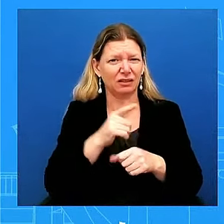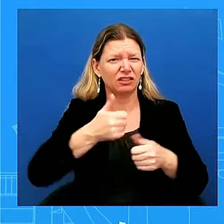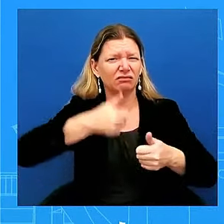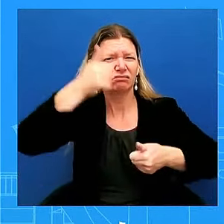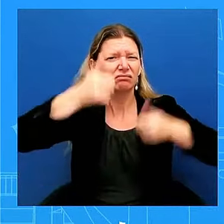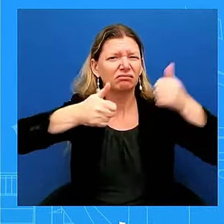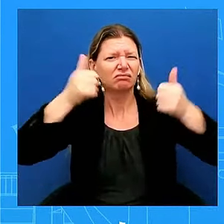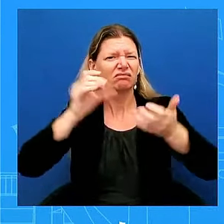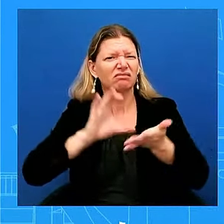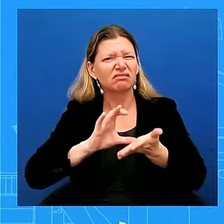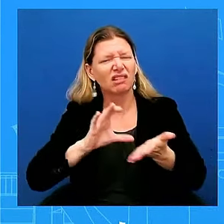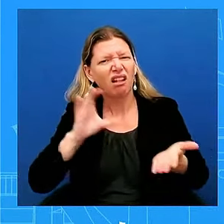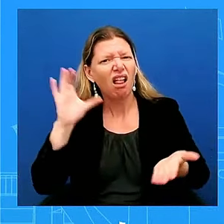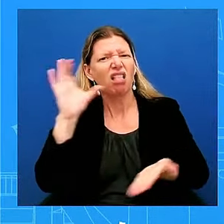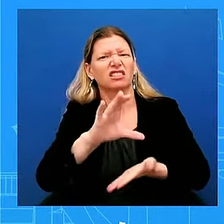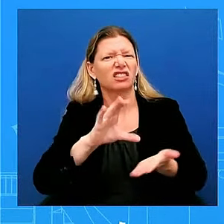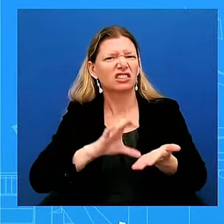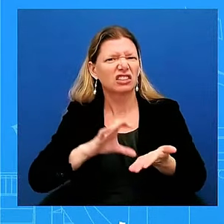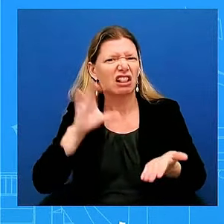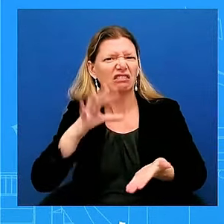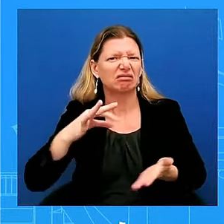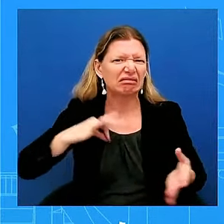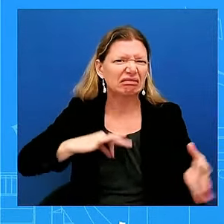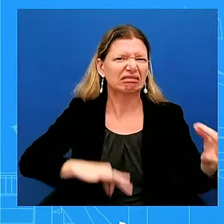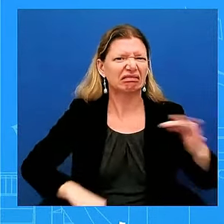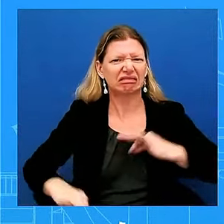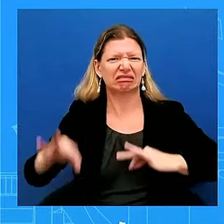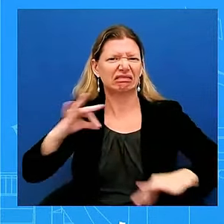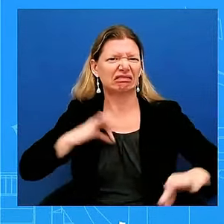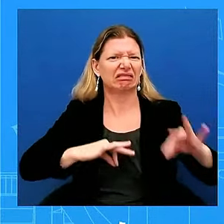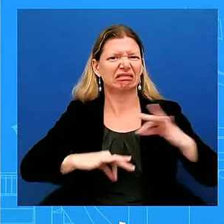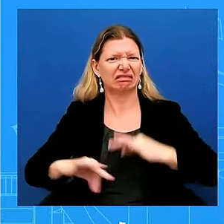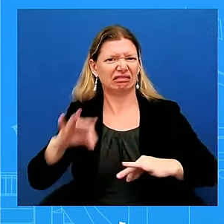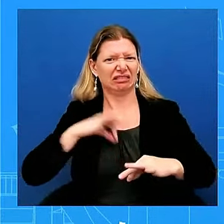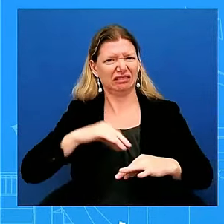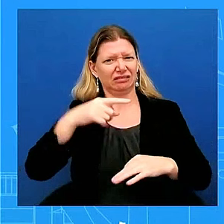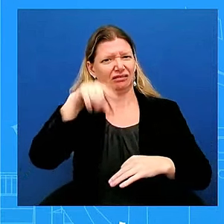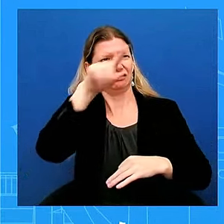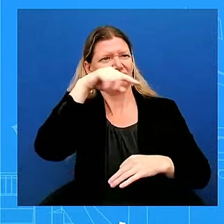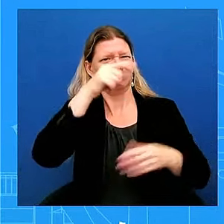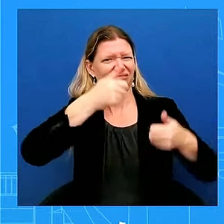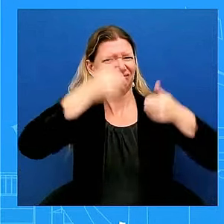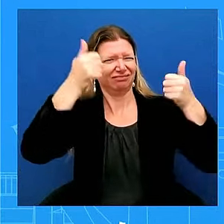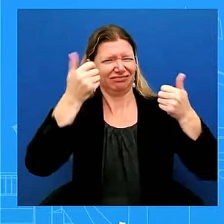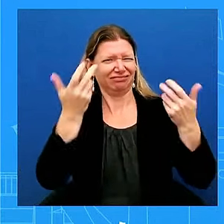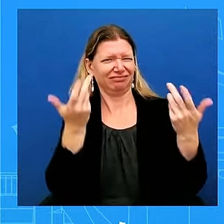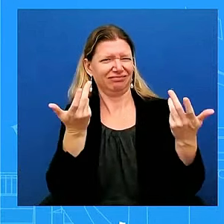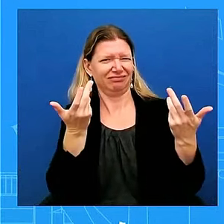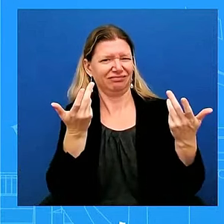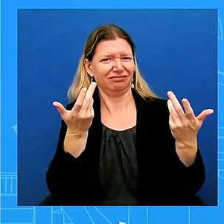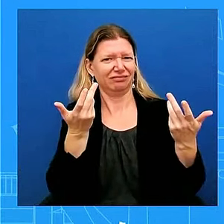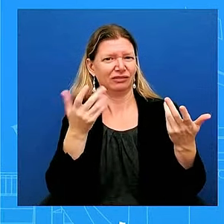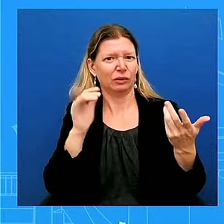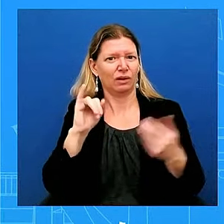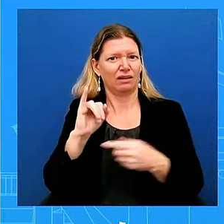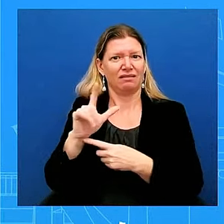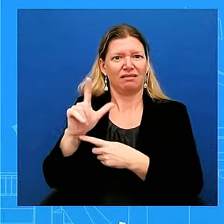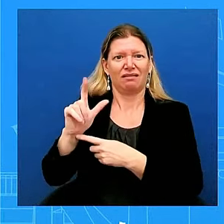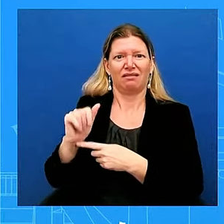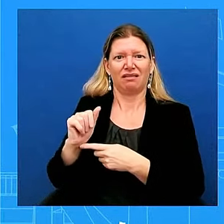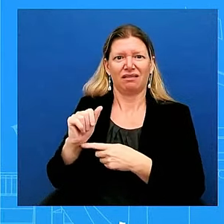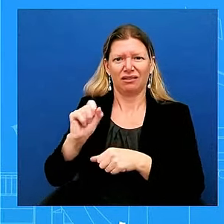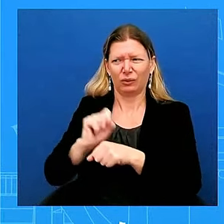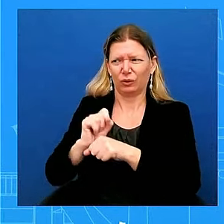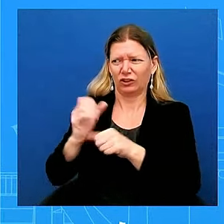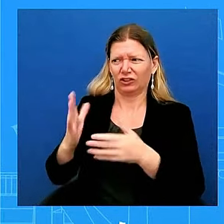And so, you know, ILA, these workers deserve to get paid what